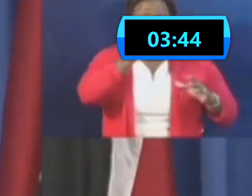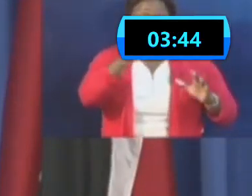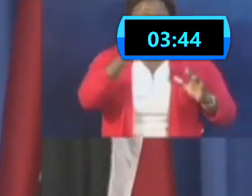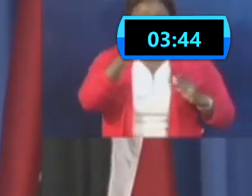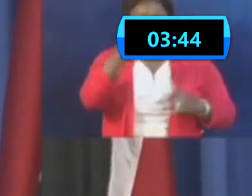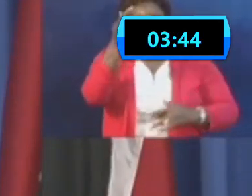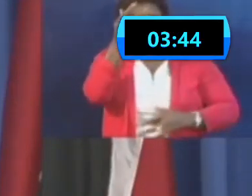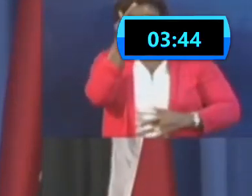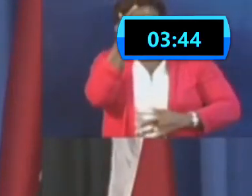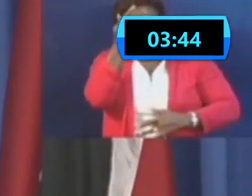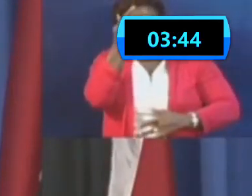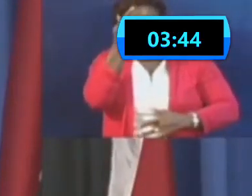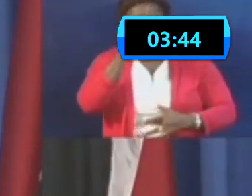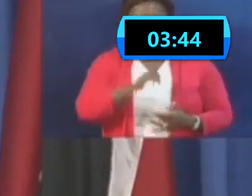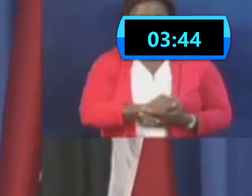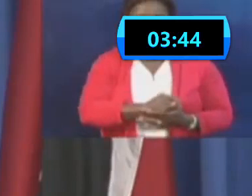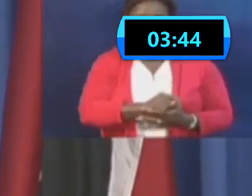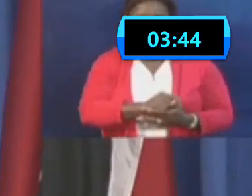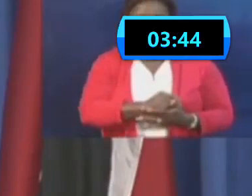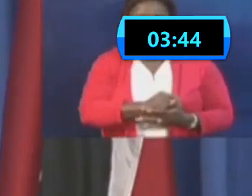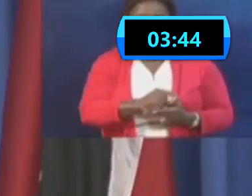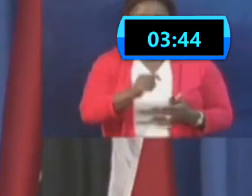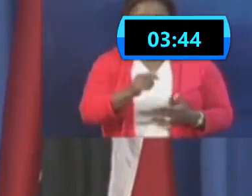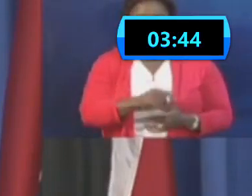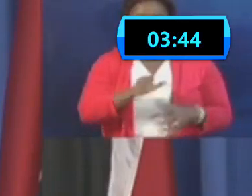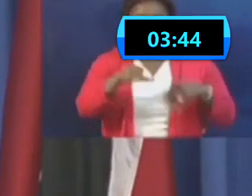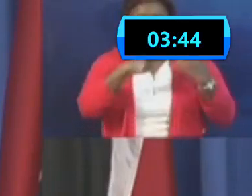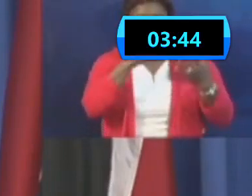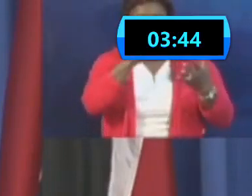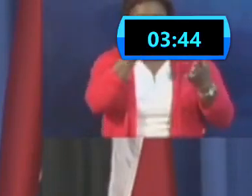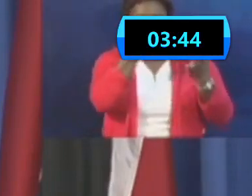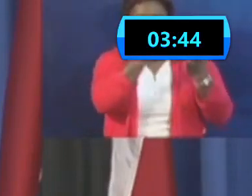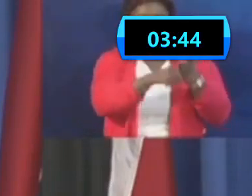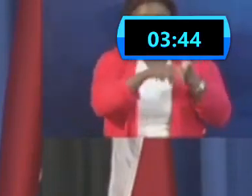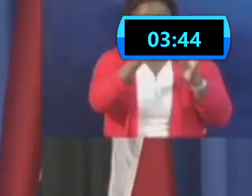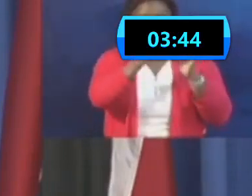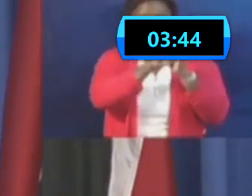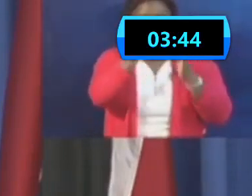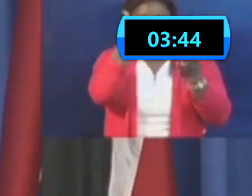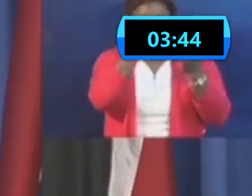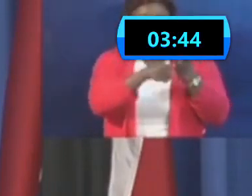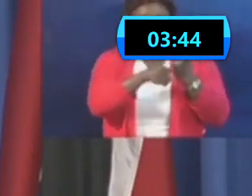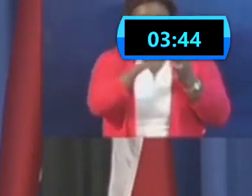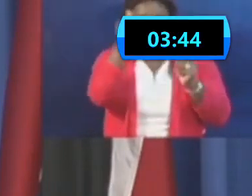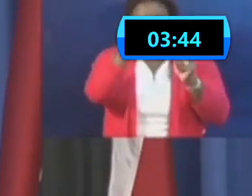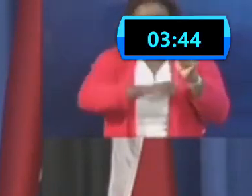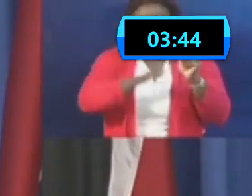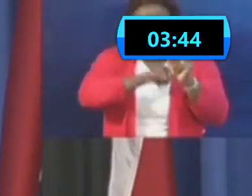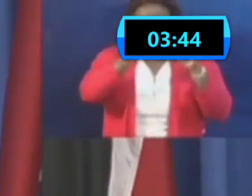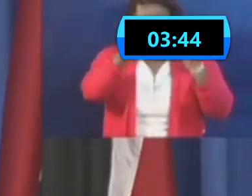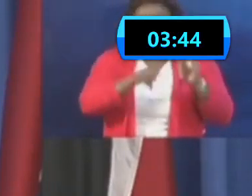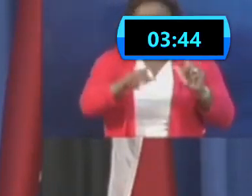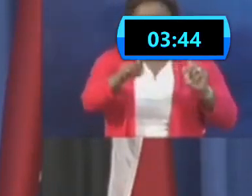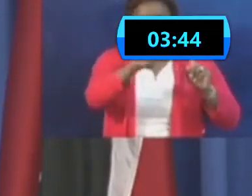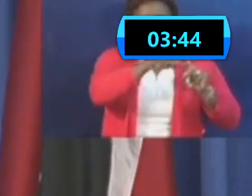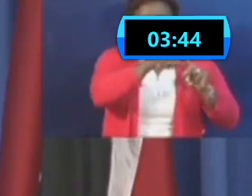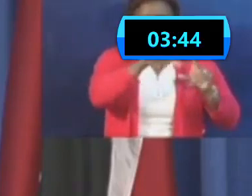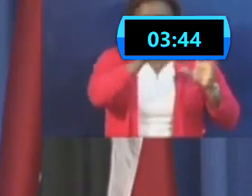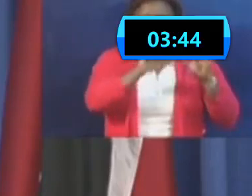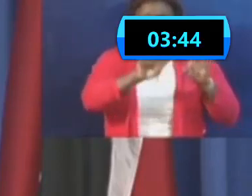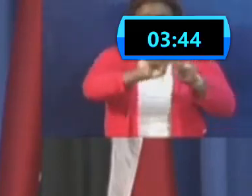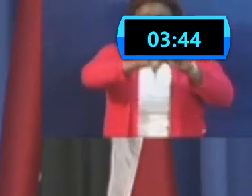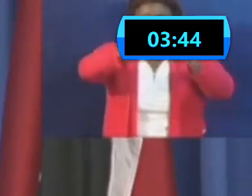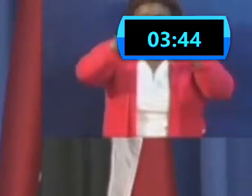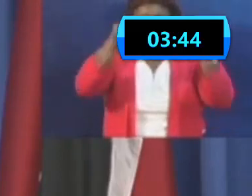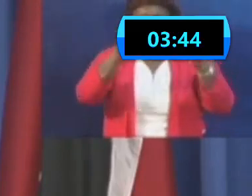So they are being given a legal letter in writing, every single person that is positive. If they breach the quarantine,